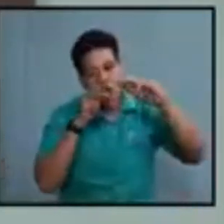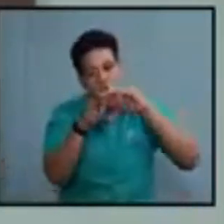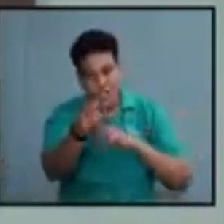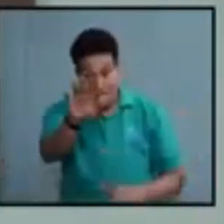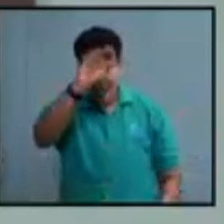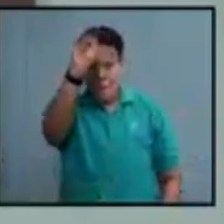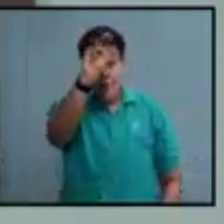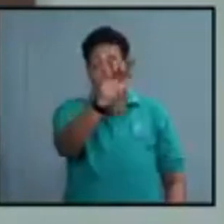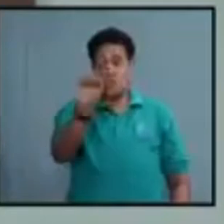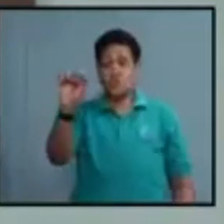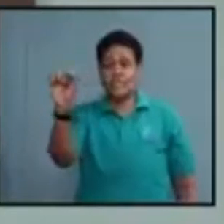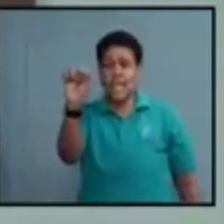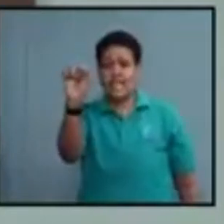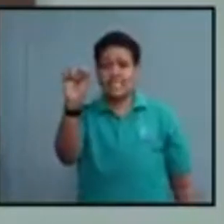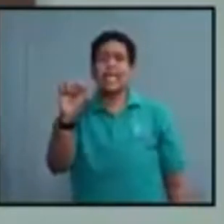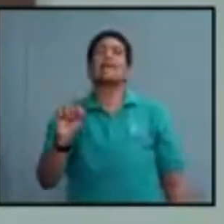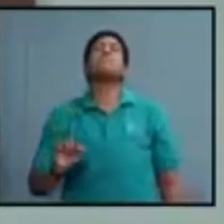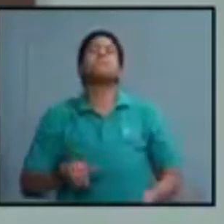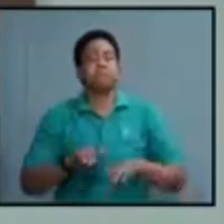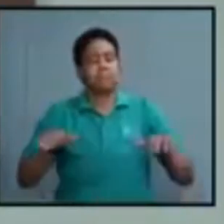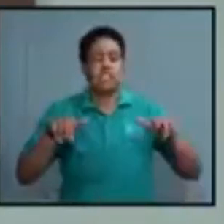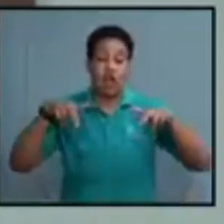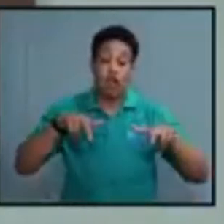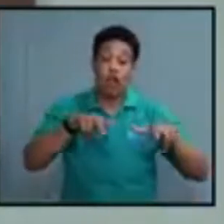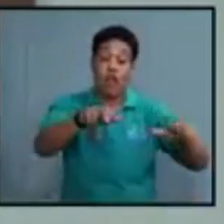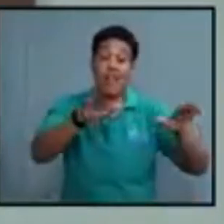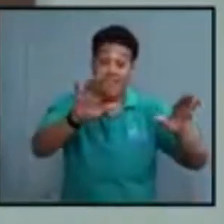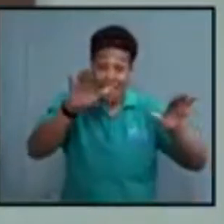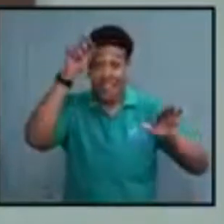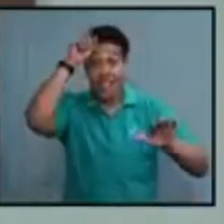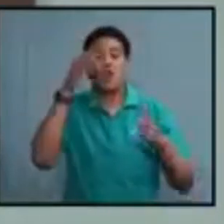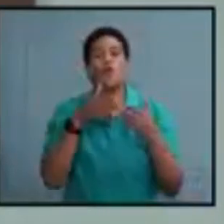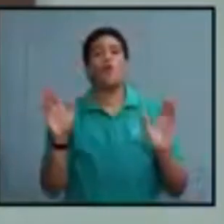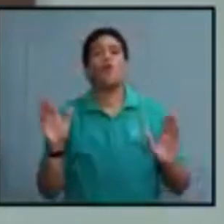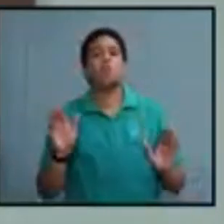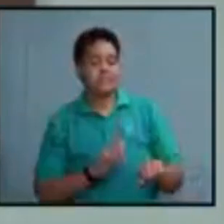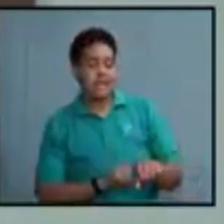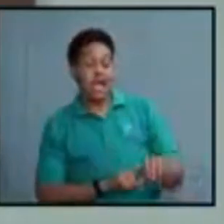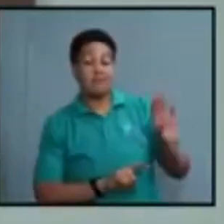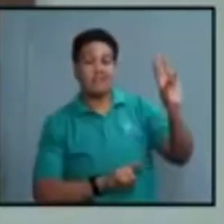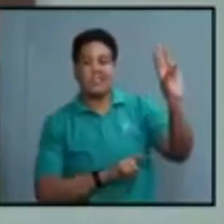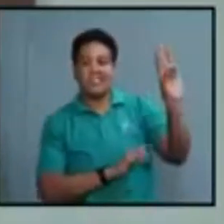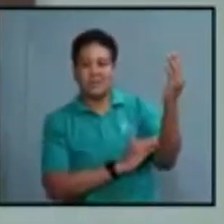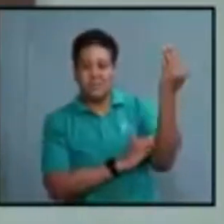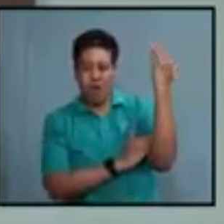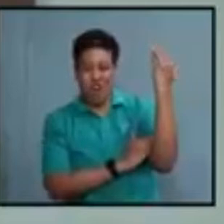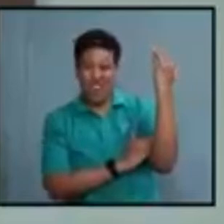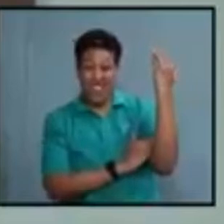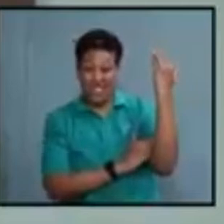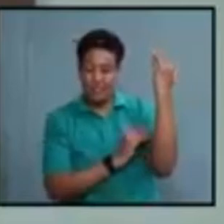Mondays to Saturdays, beaches and rivers will be open from 6 a.m.